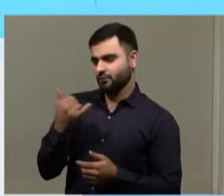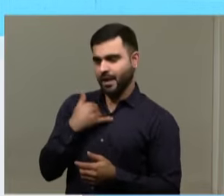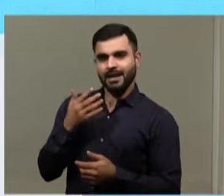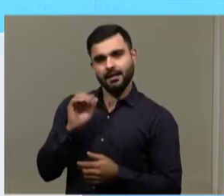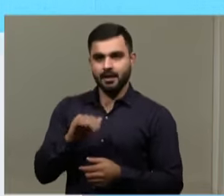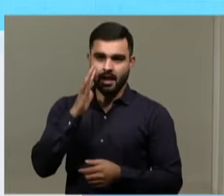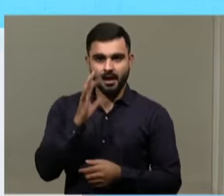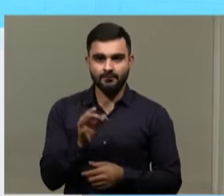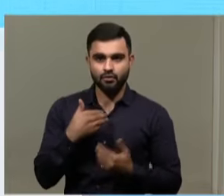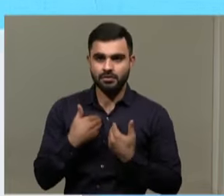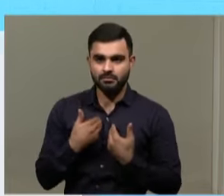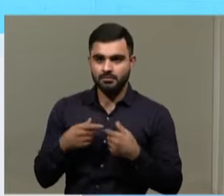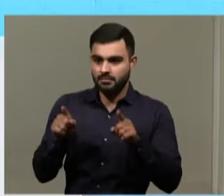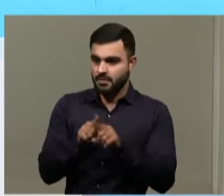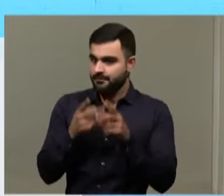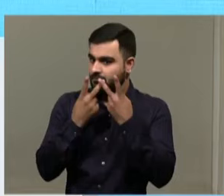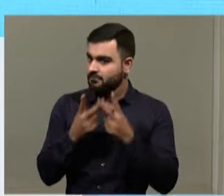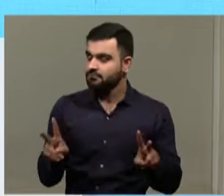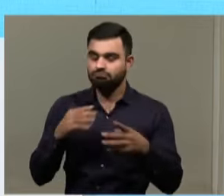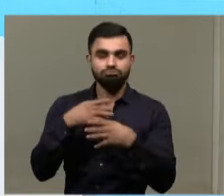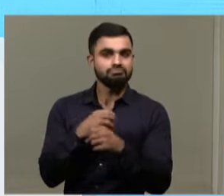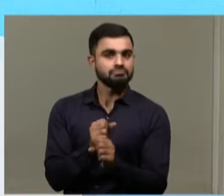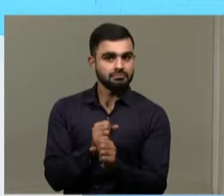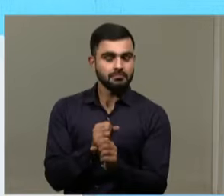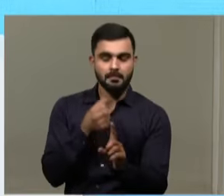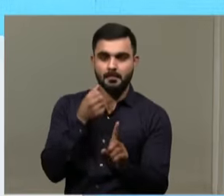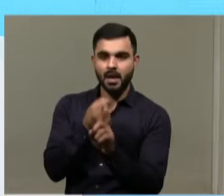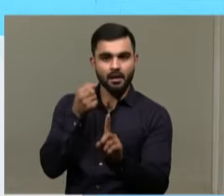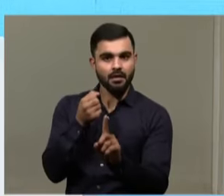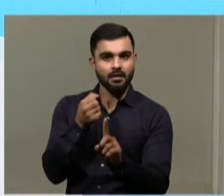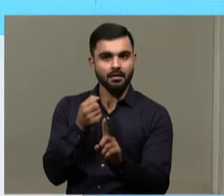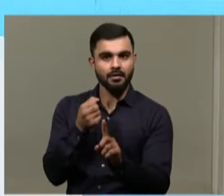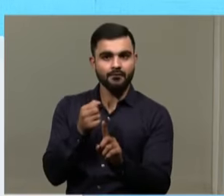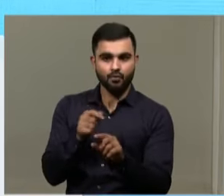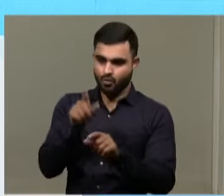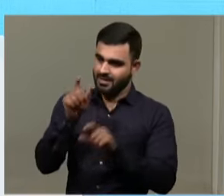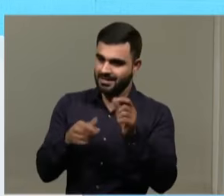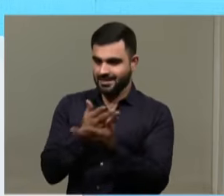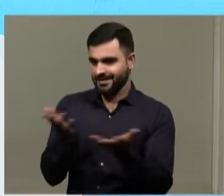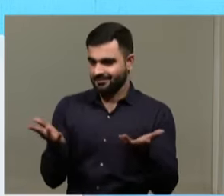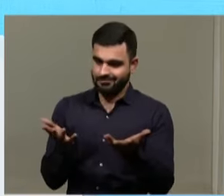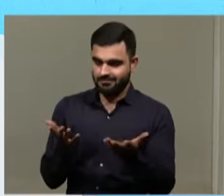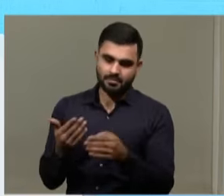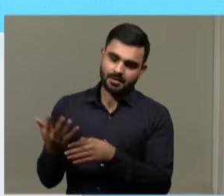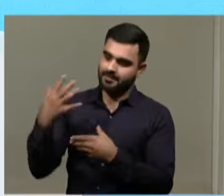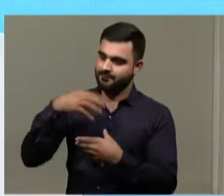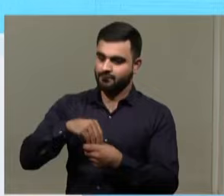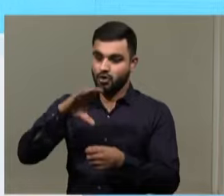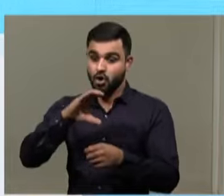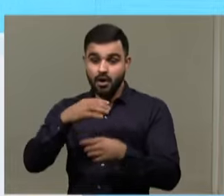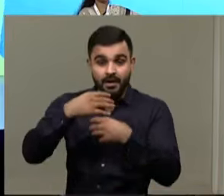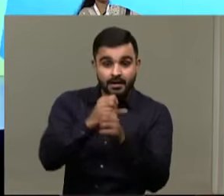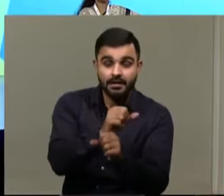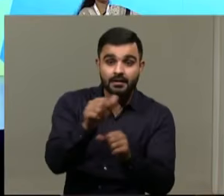that's made some difference. And when you are taking a path of co-creation,